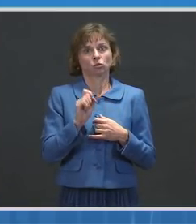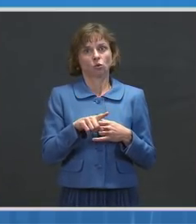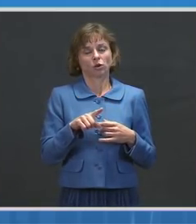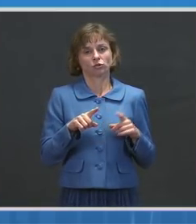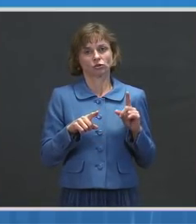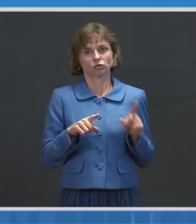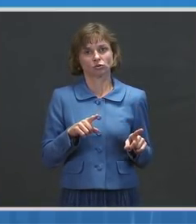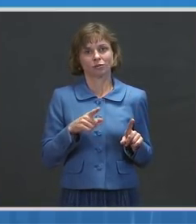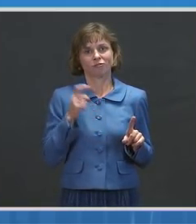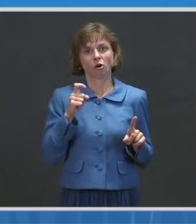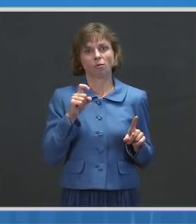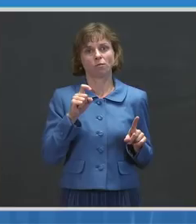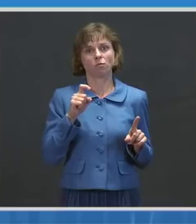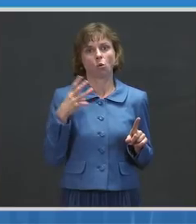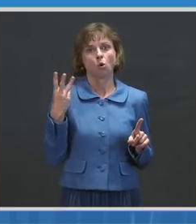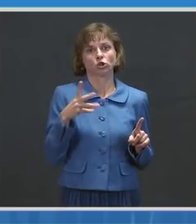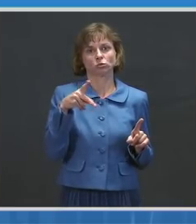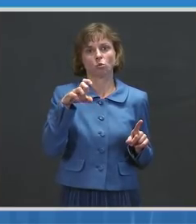at Washington Post.